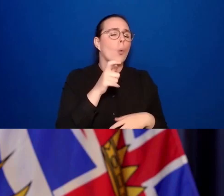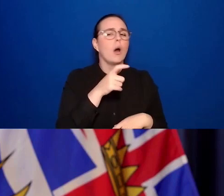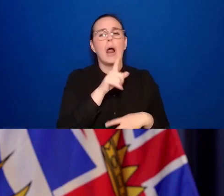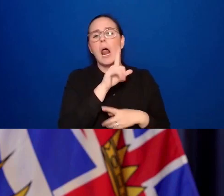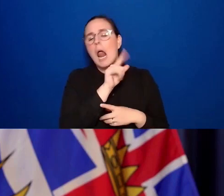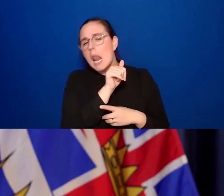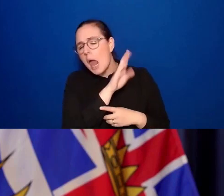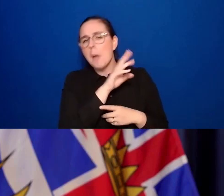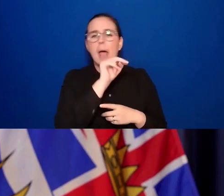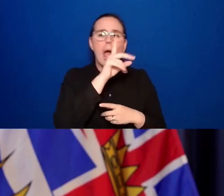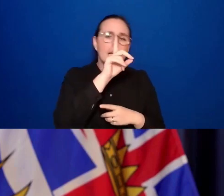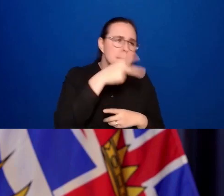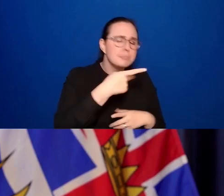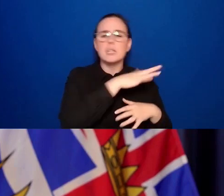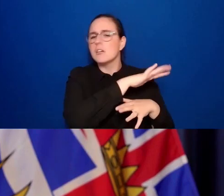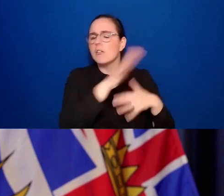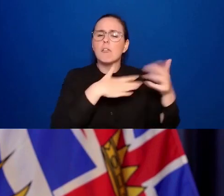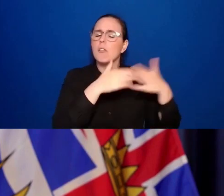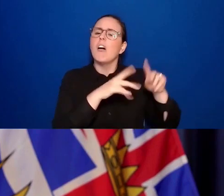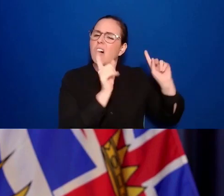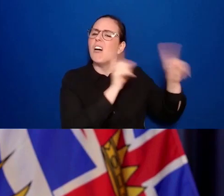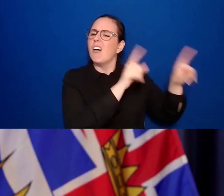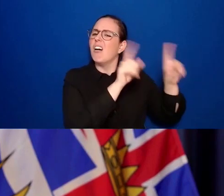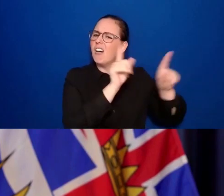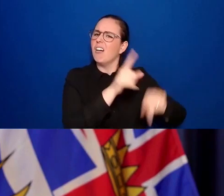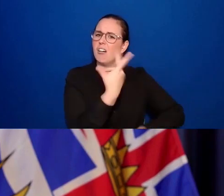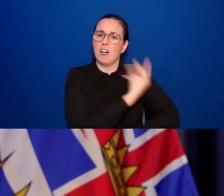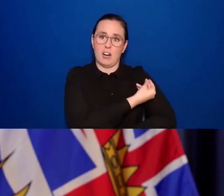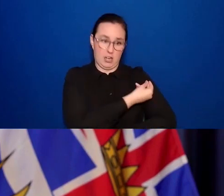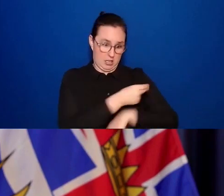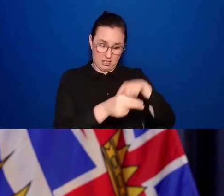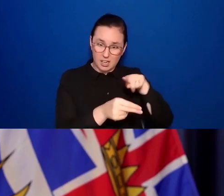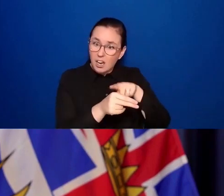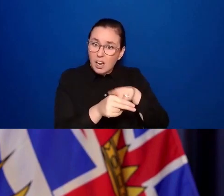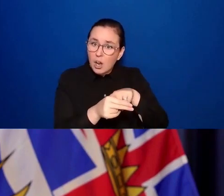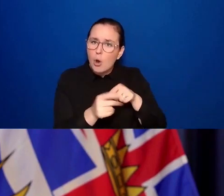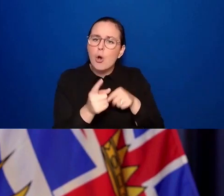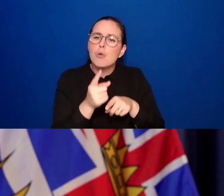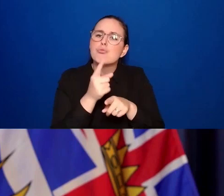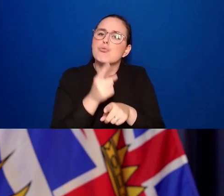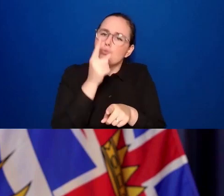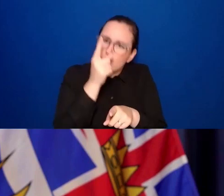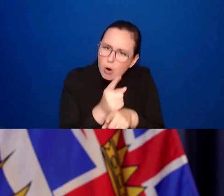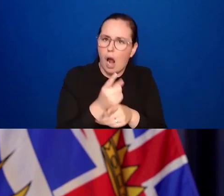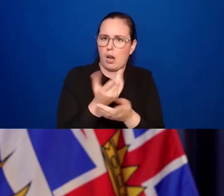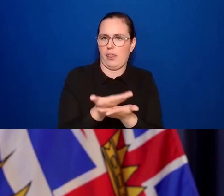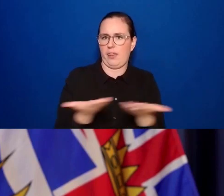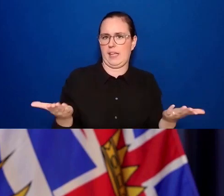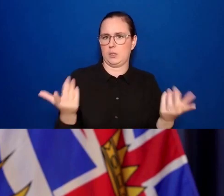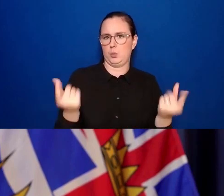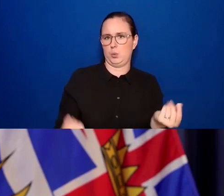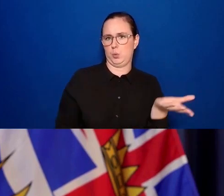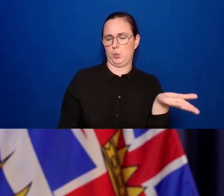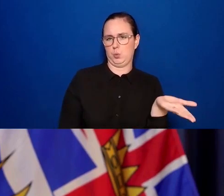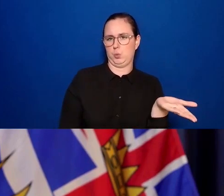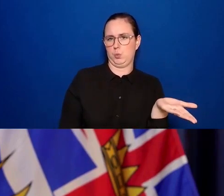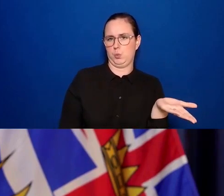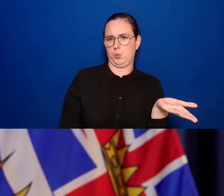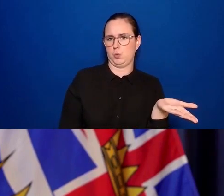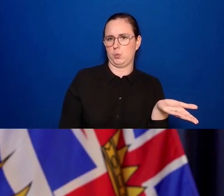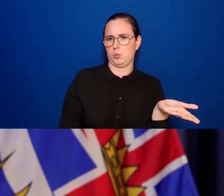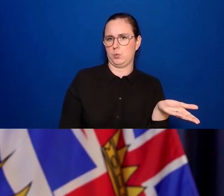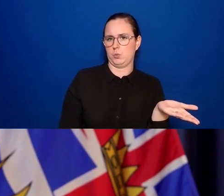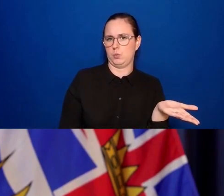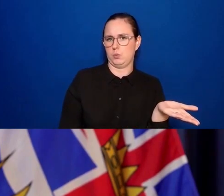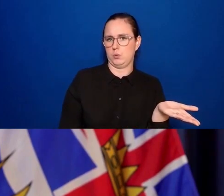getting vaccinated because it's the right thing to do to protect themselves and to move forward. And this has been the case for decades in British Columbia